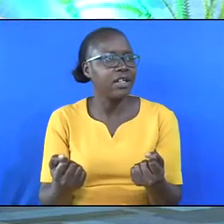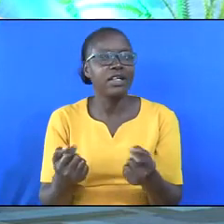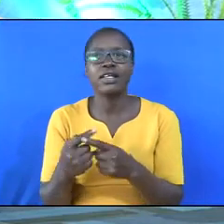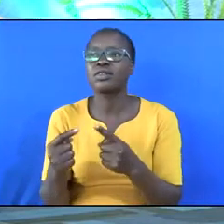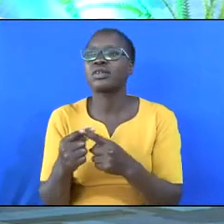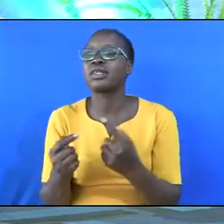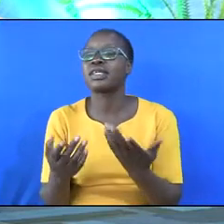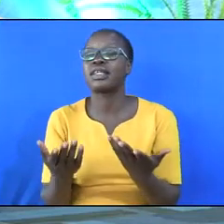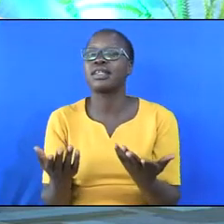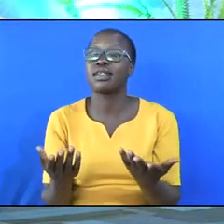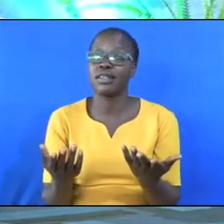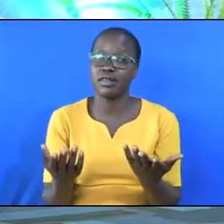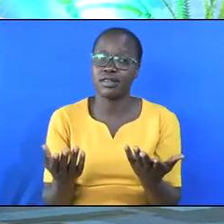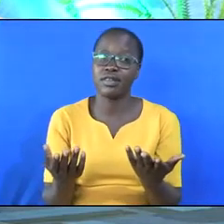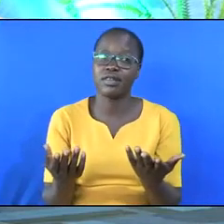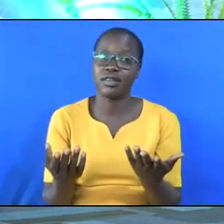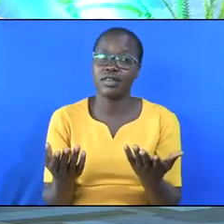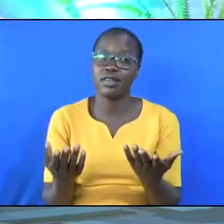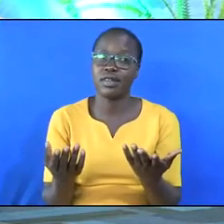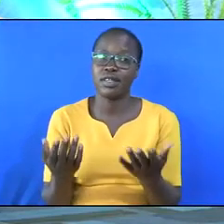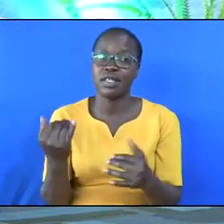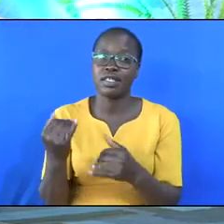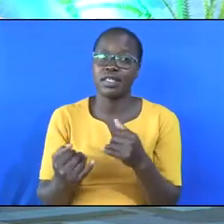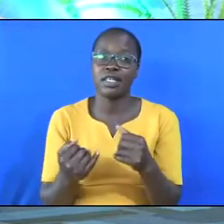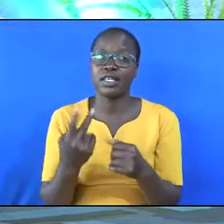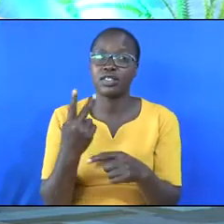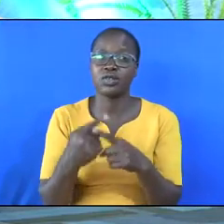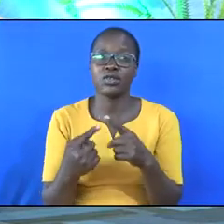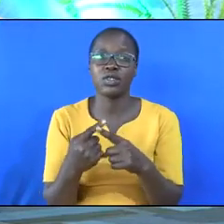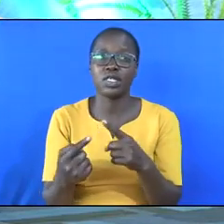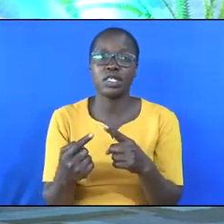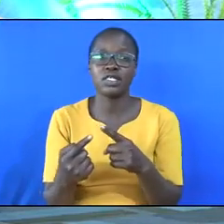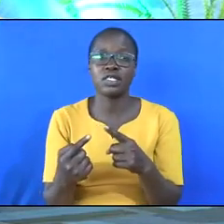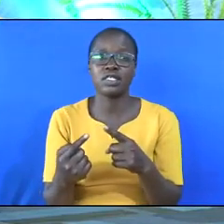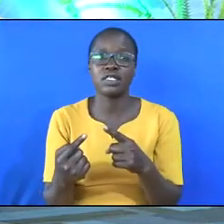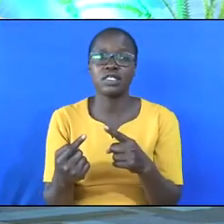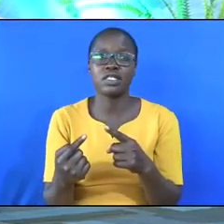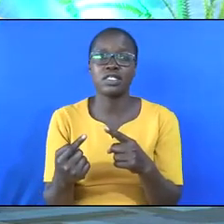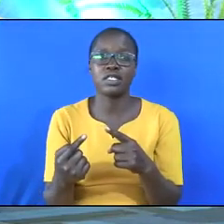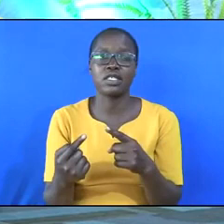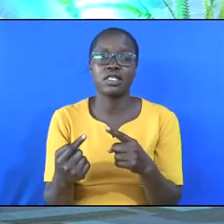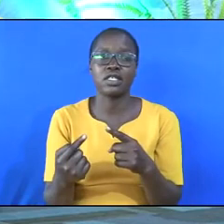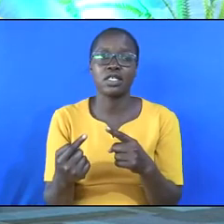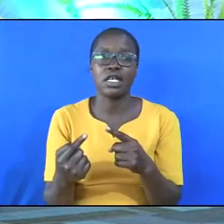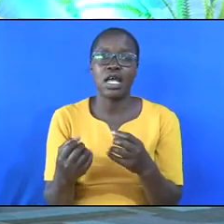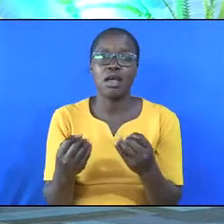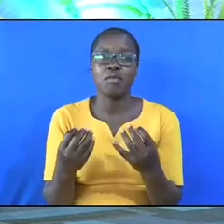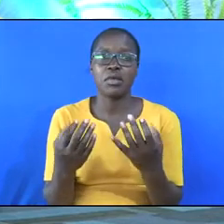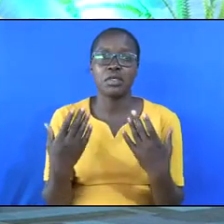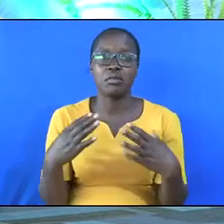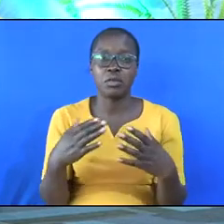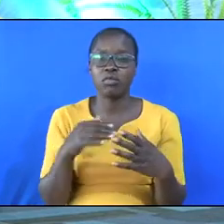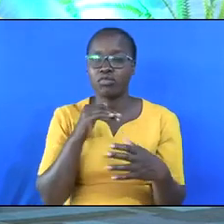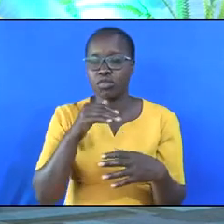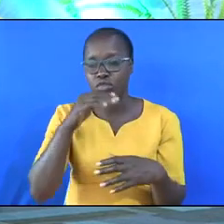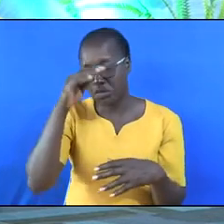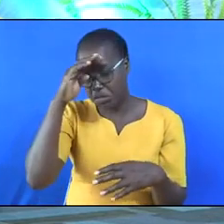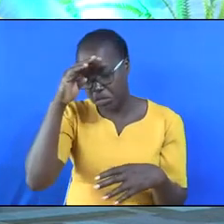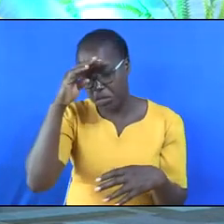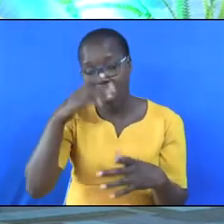by drunken drivers. You know, the last two years we have been on a lockdown. Many people are not going to work.